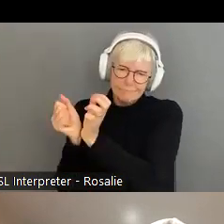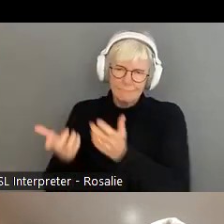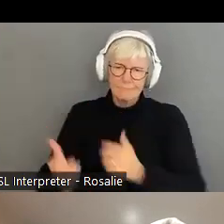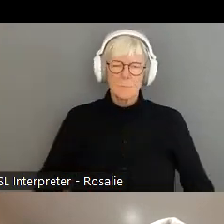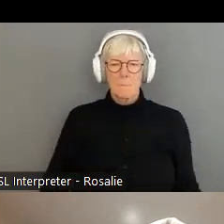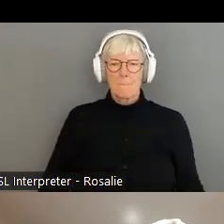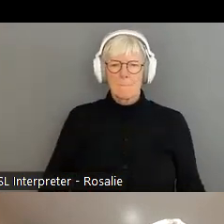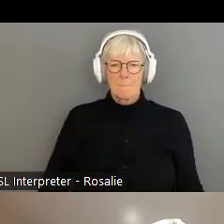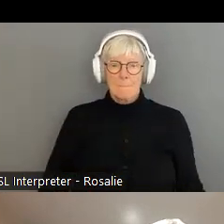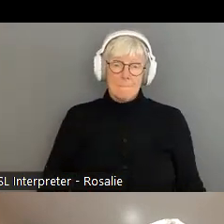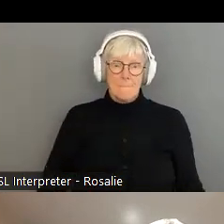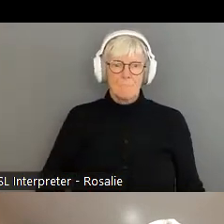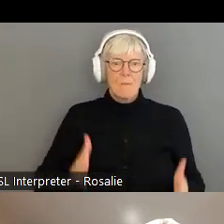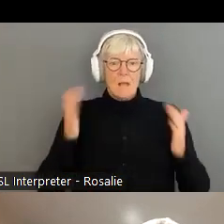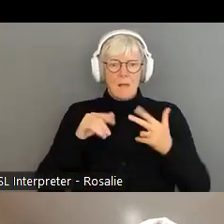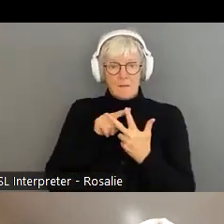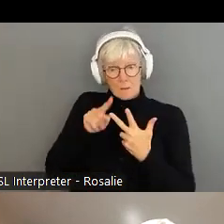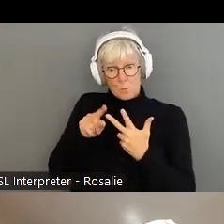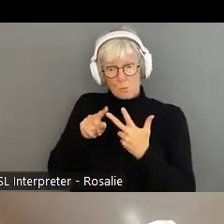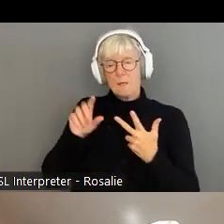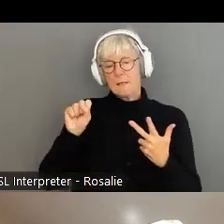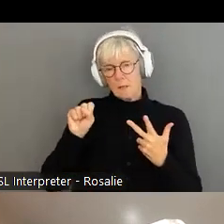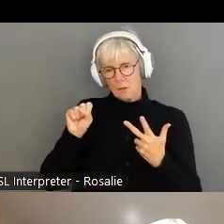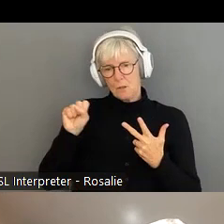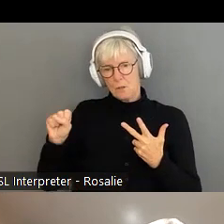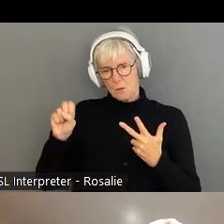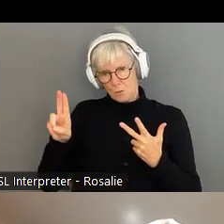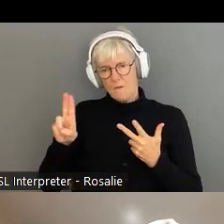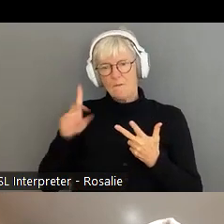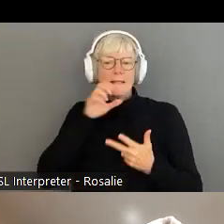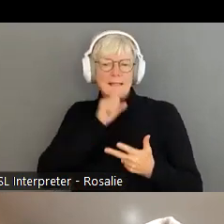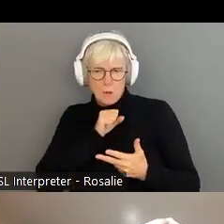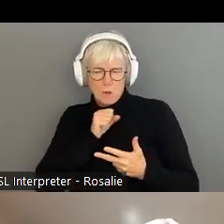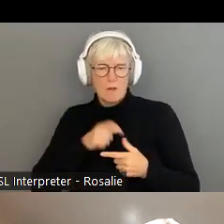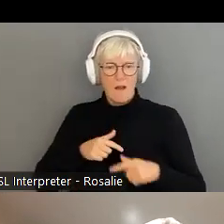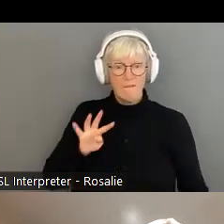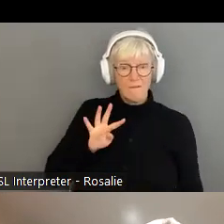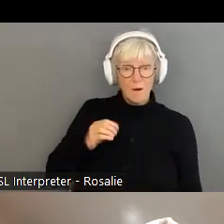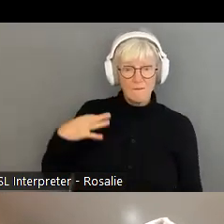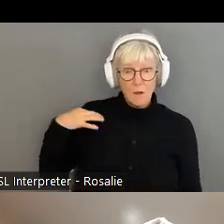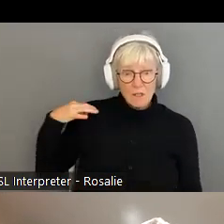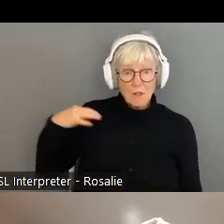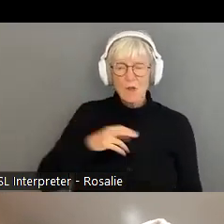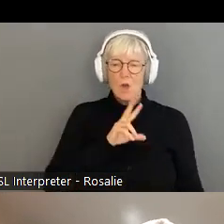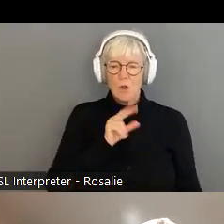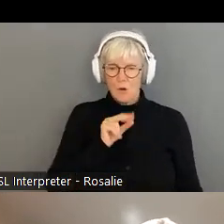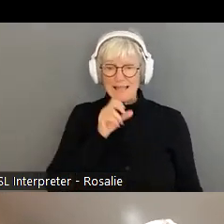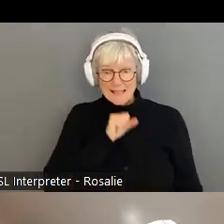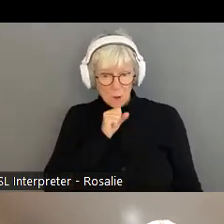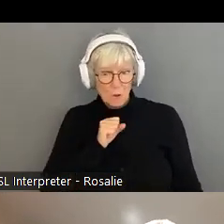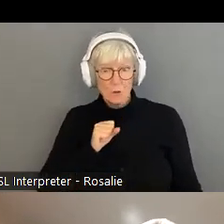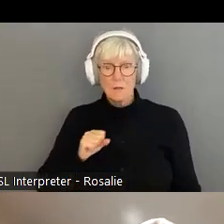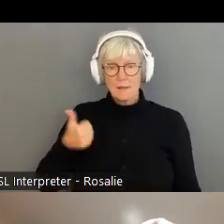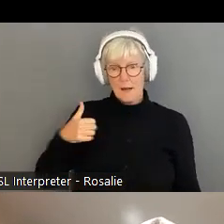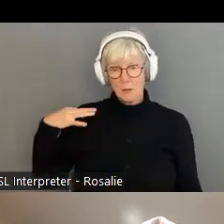Now, the Senior Support Unit has 40 volunteers, 30 seniors and 10 students. Volunteers perform victim